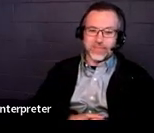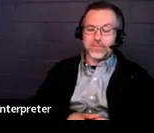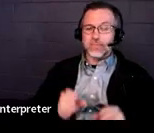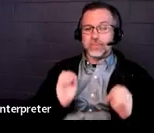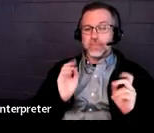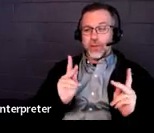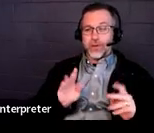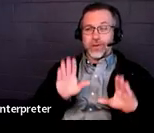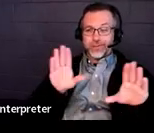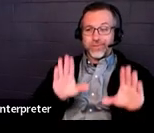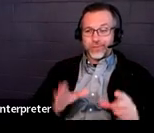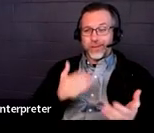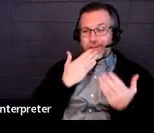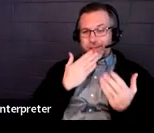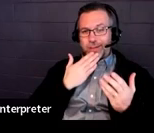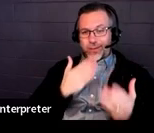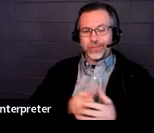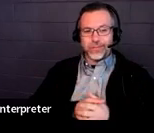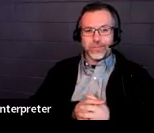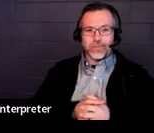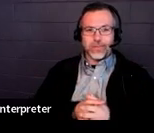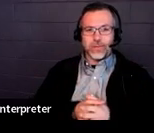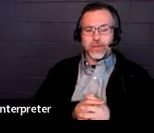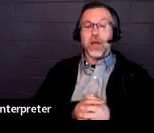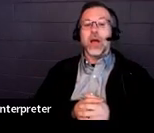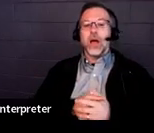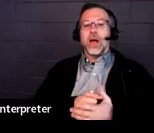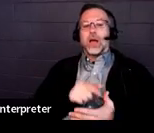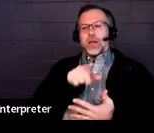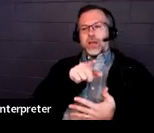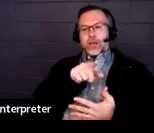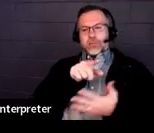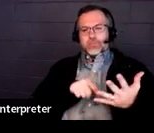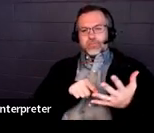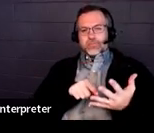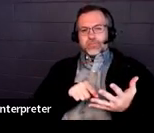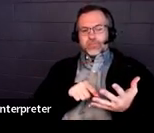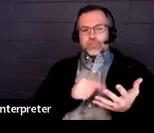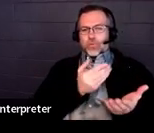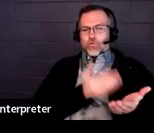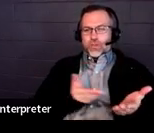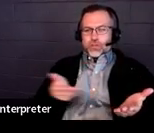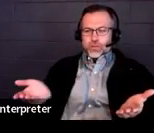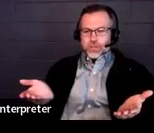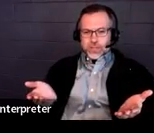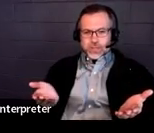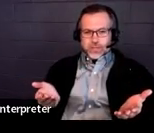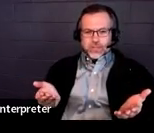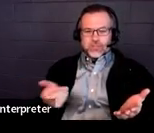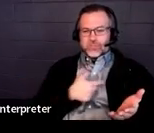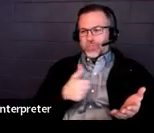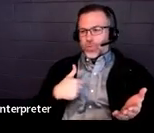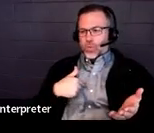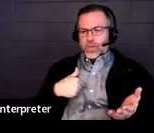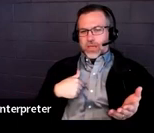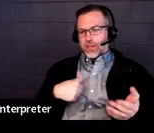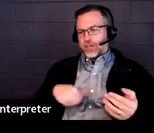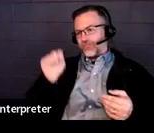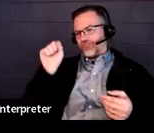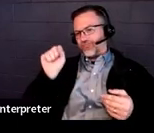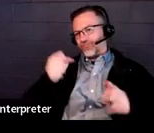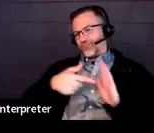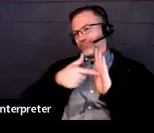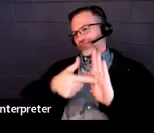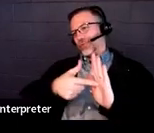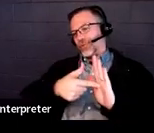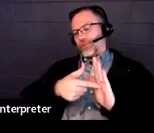right. So, and then these are our resources that we just give everyone links to. We've got